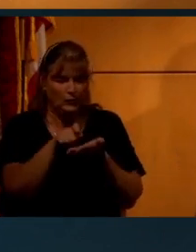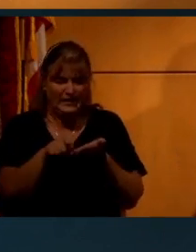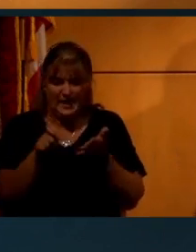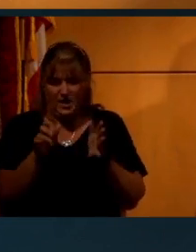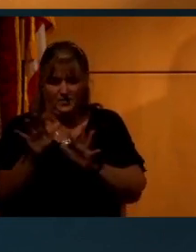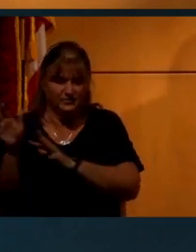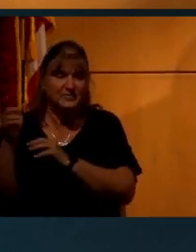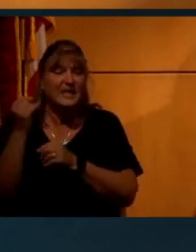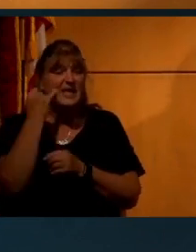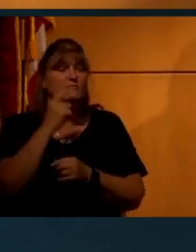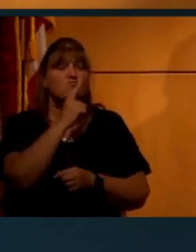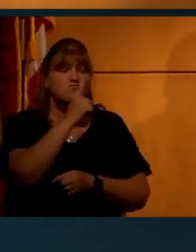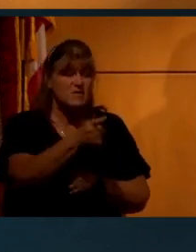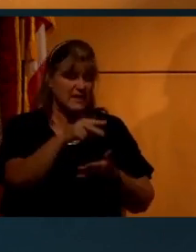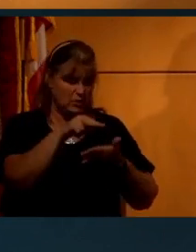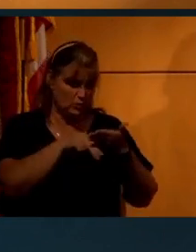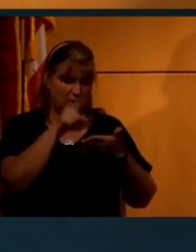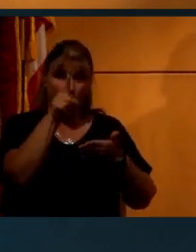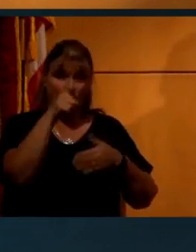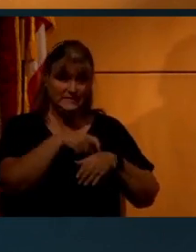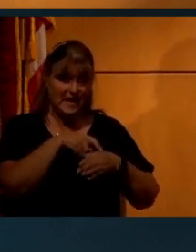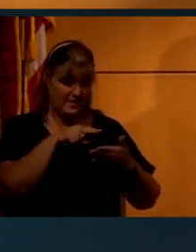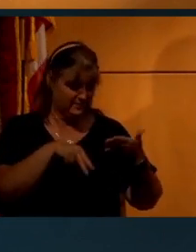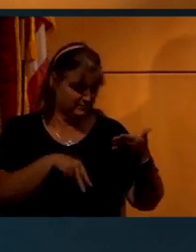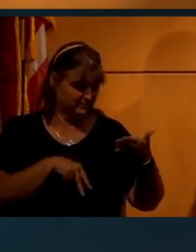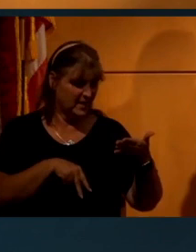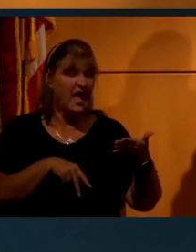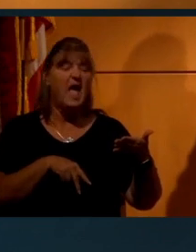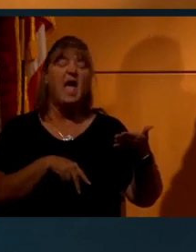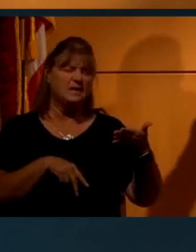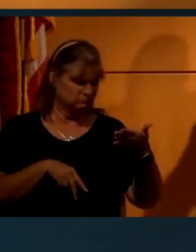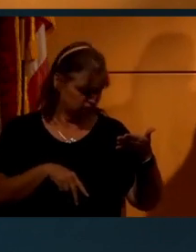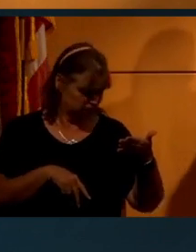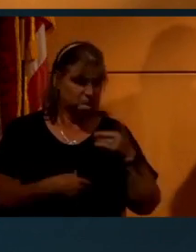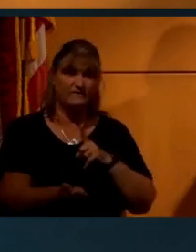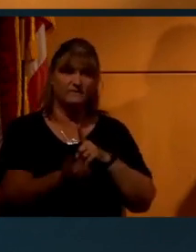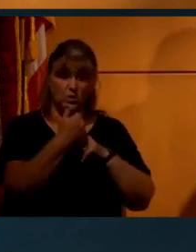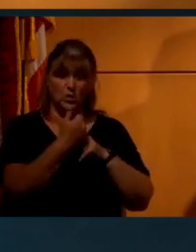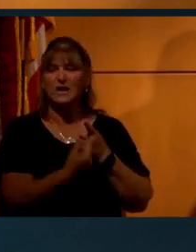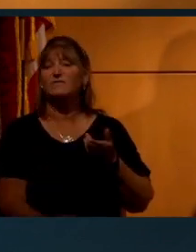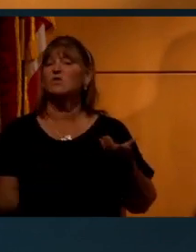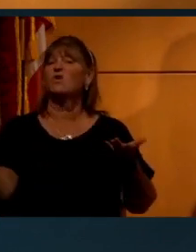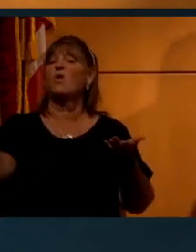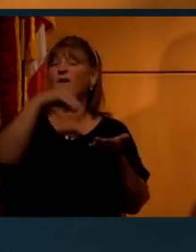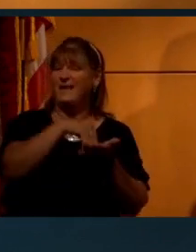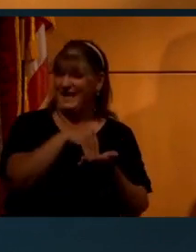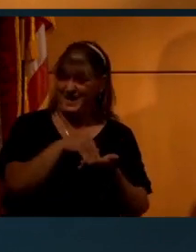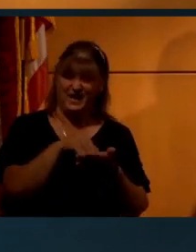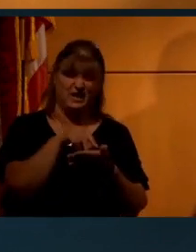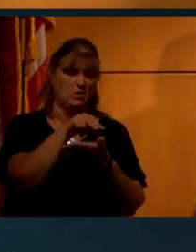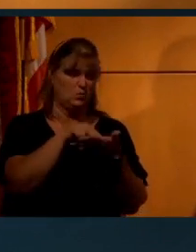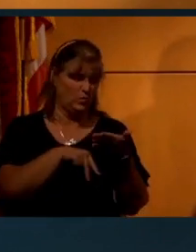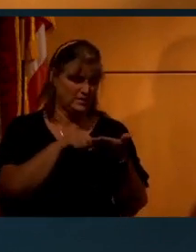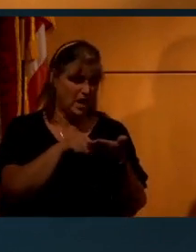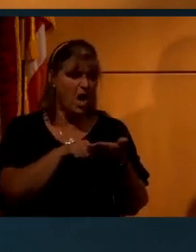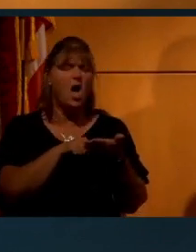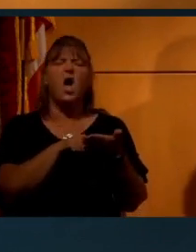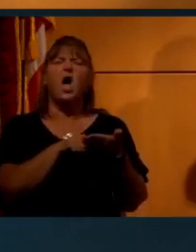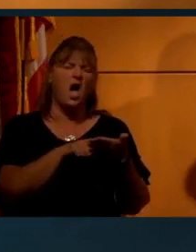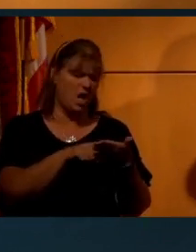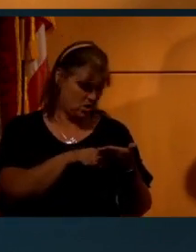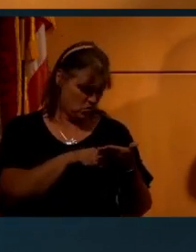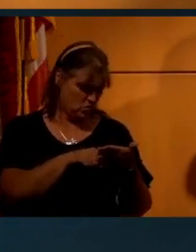or anything like that, if you read their stuff once, sometimes it's easy to get fooled. And if you go back and go from the beginning, and sometimes you can say, oh,